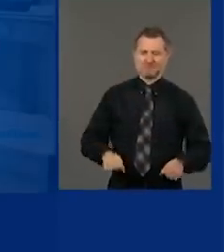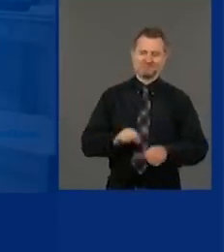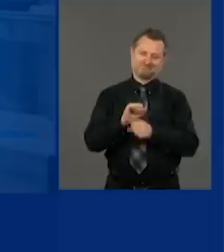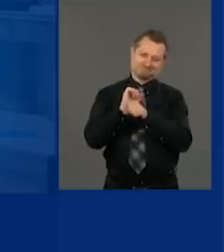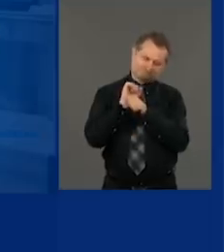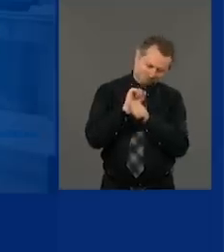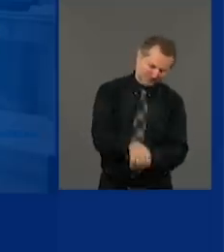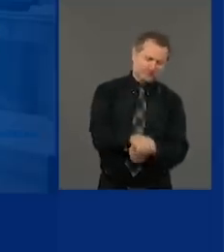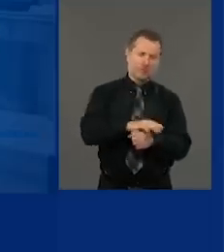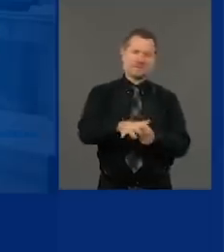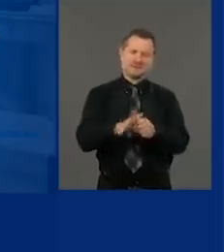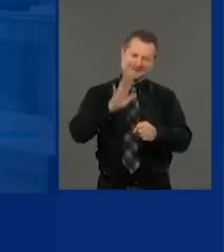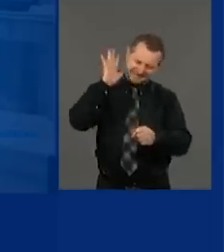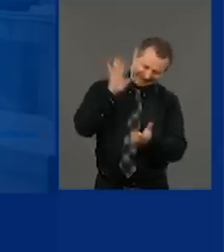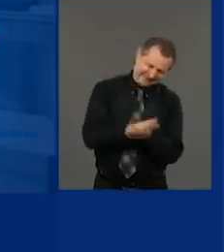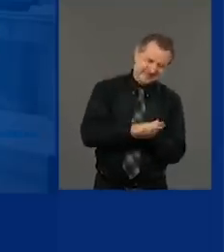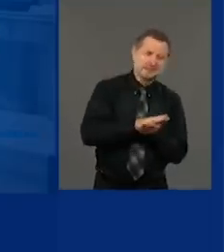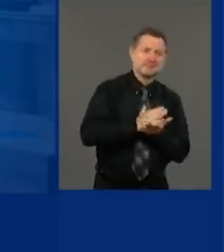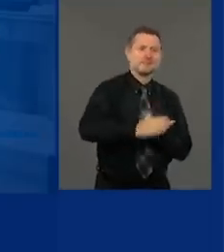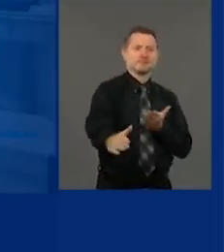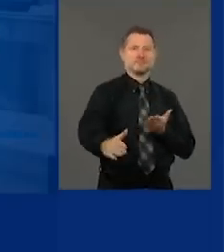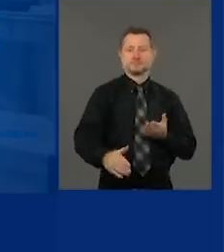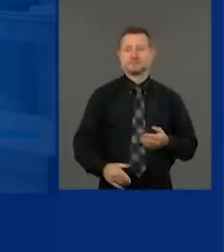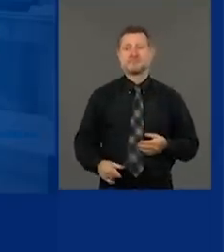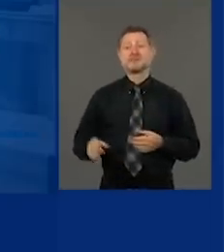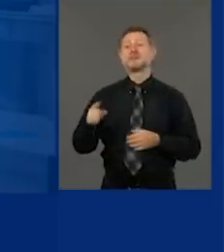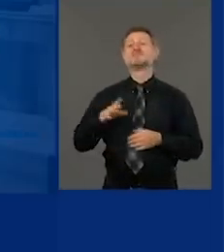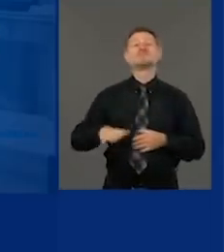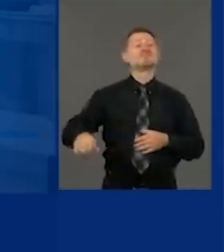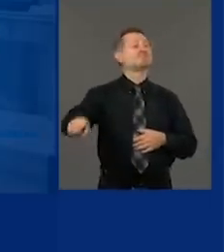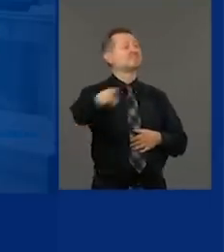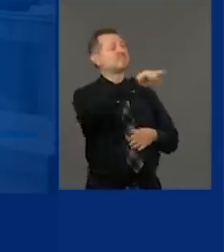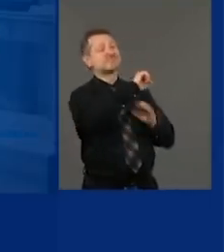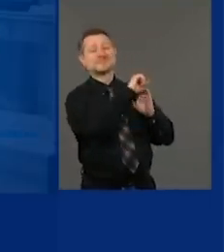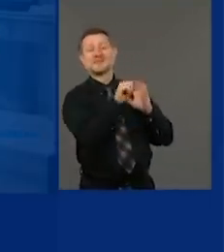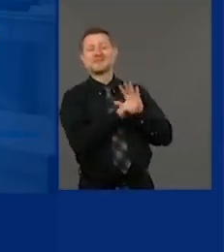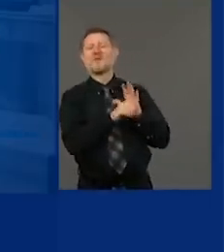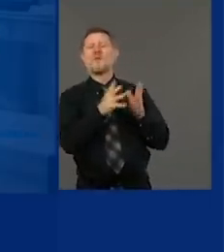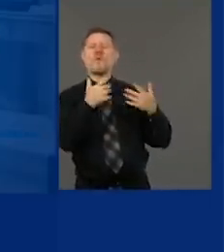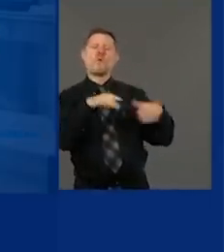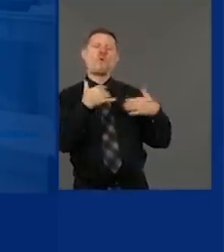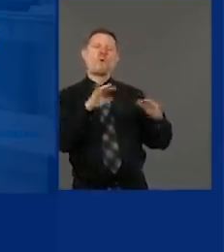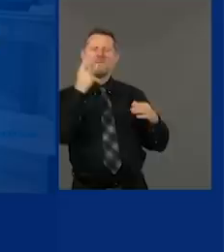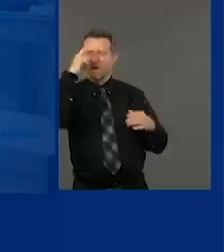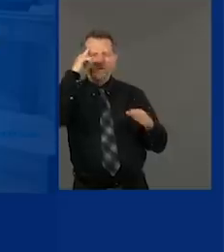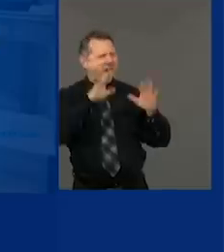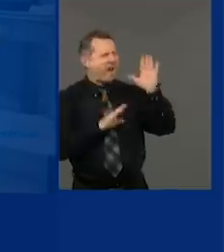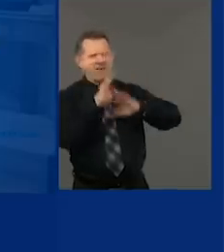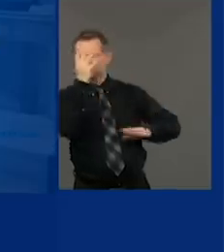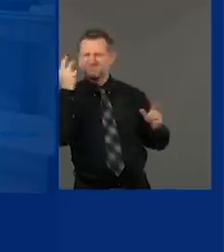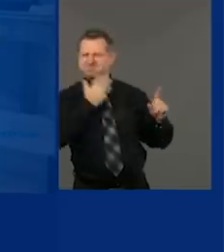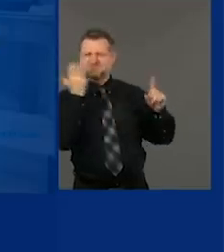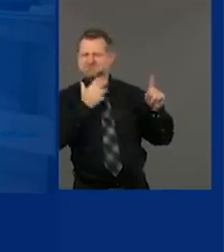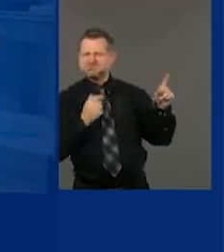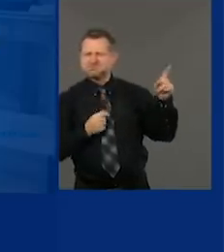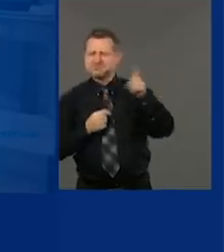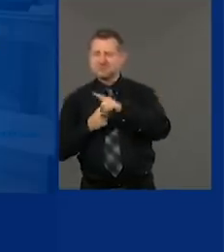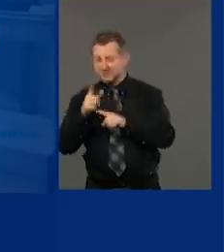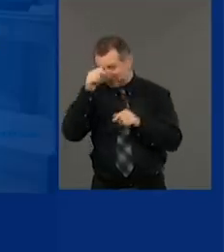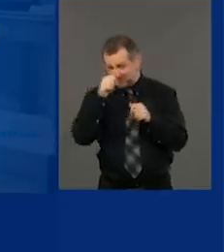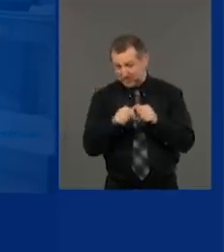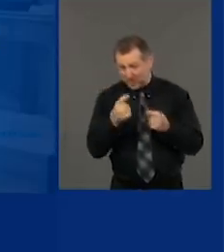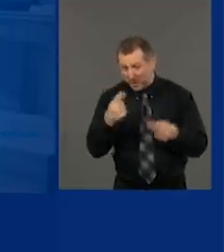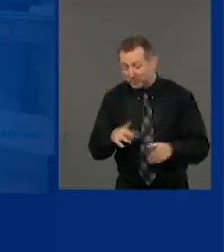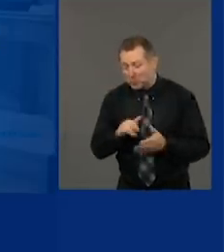these states on the increase. New York inherited a spike. Remember where we started?